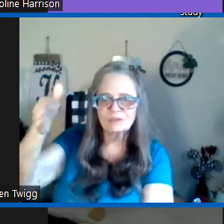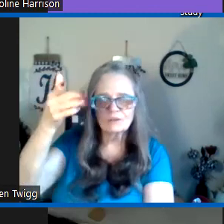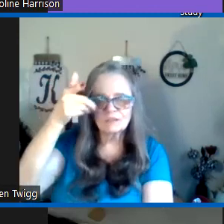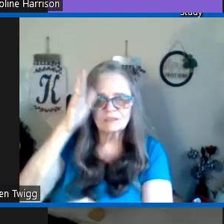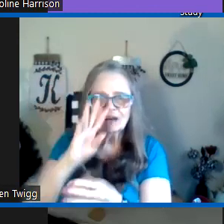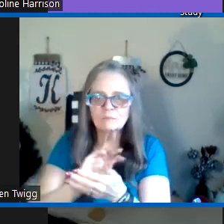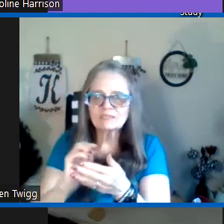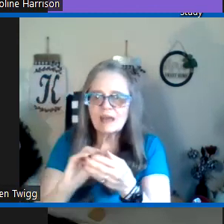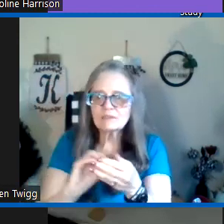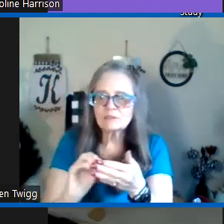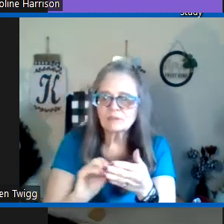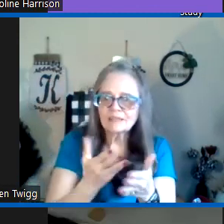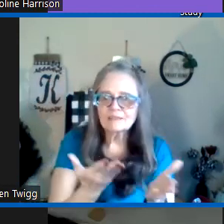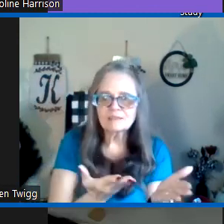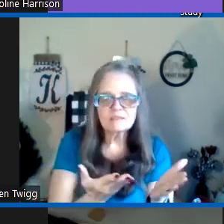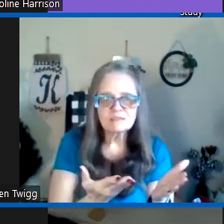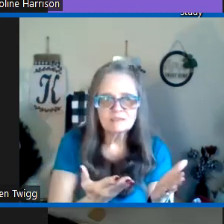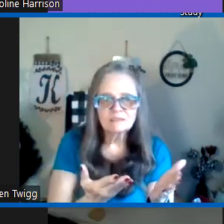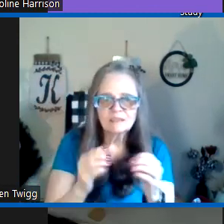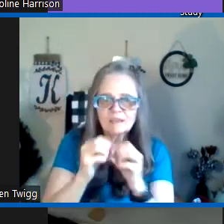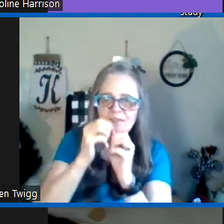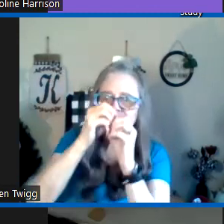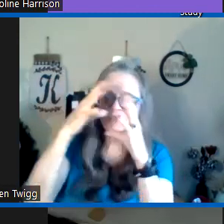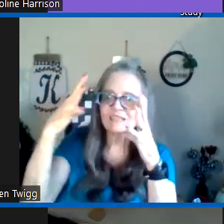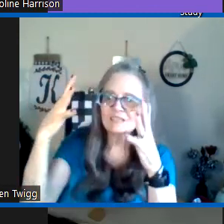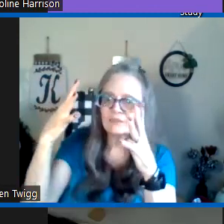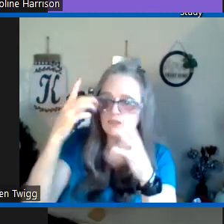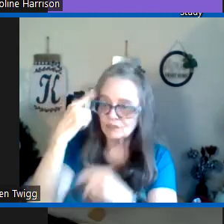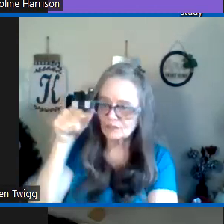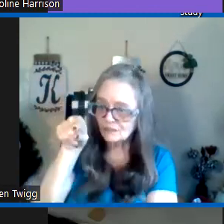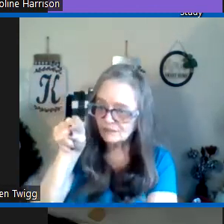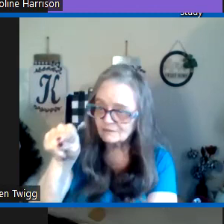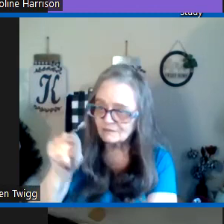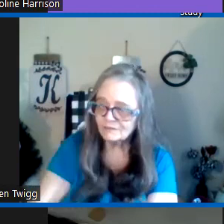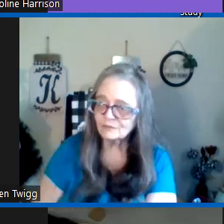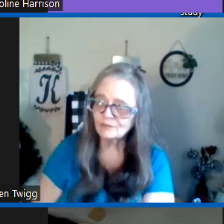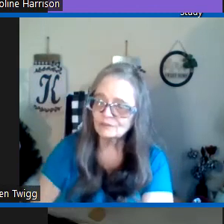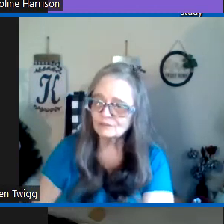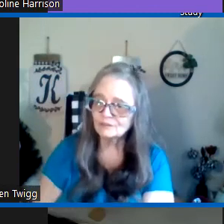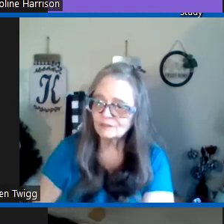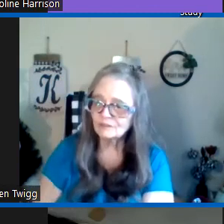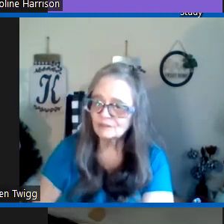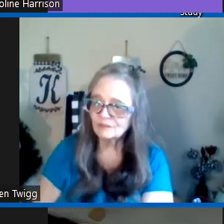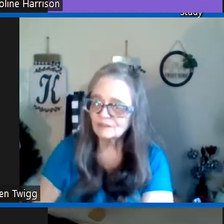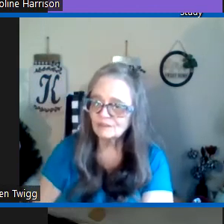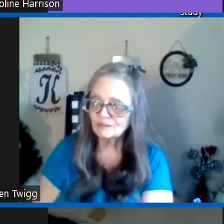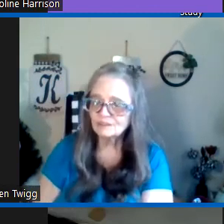so God was having them write this this was his vision for you